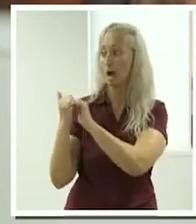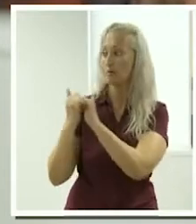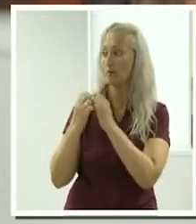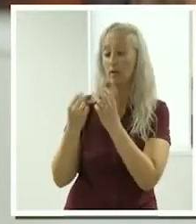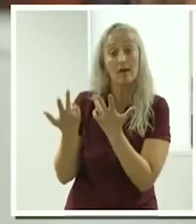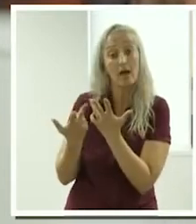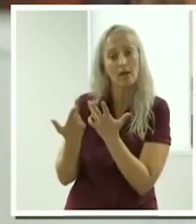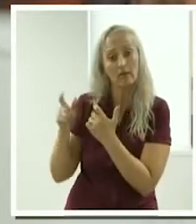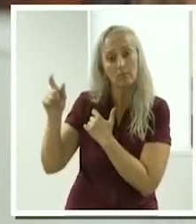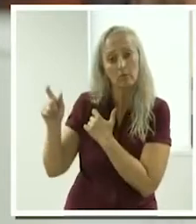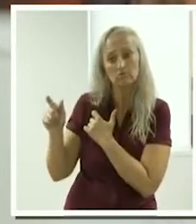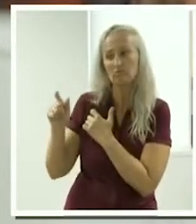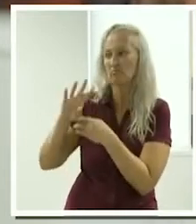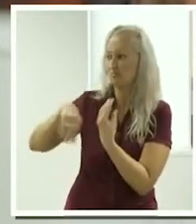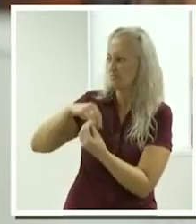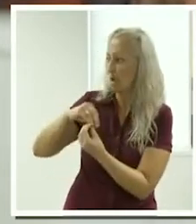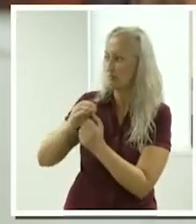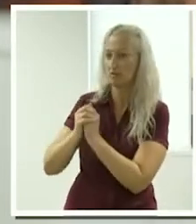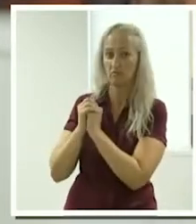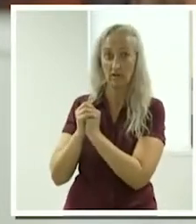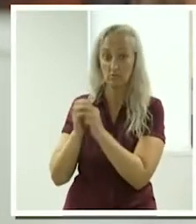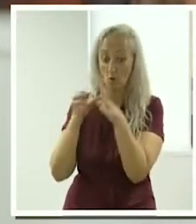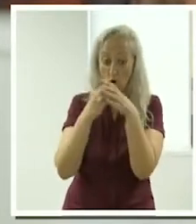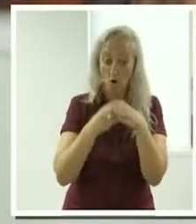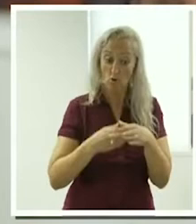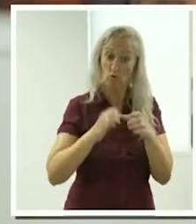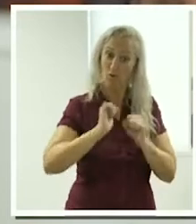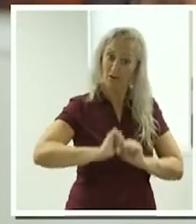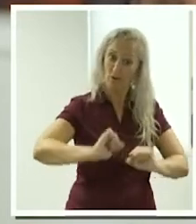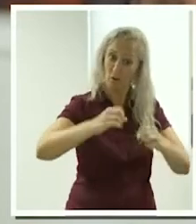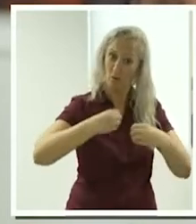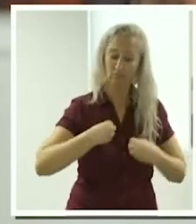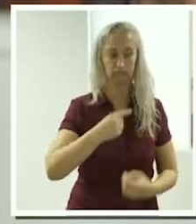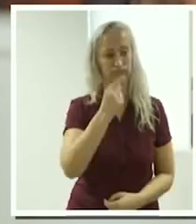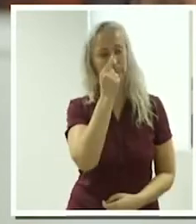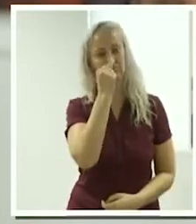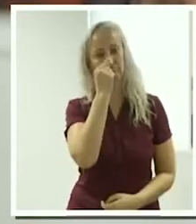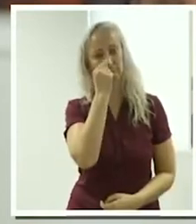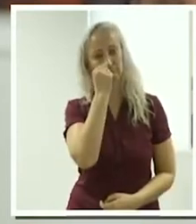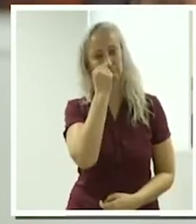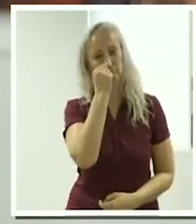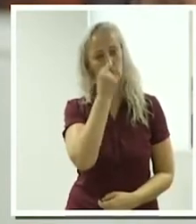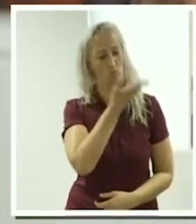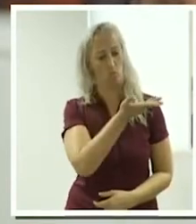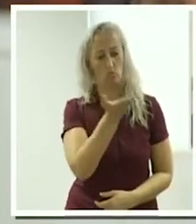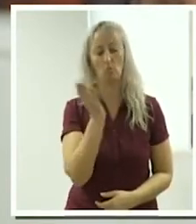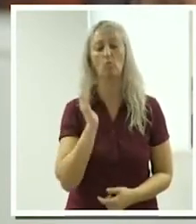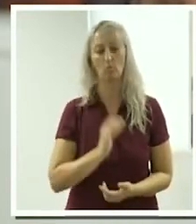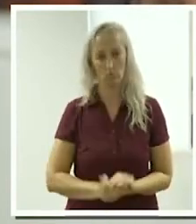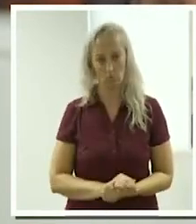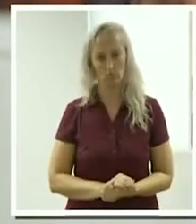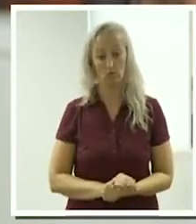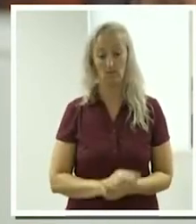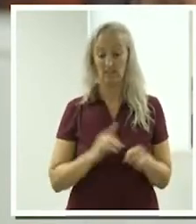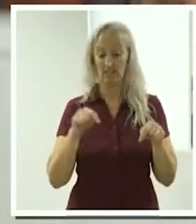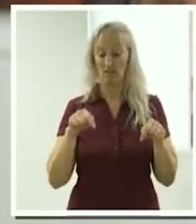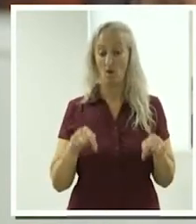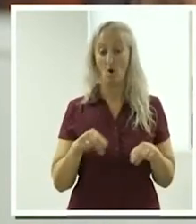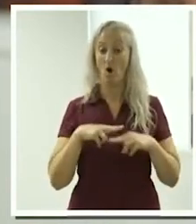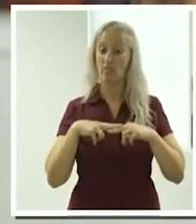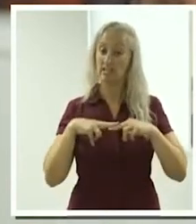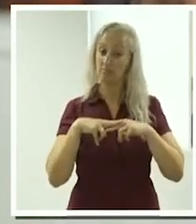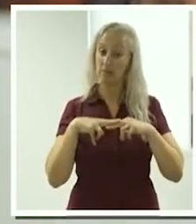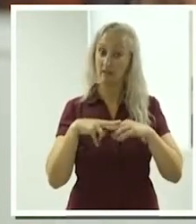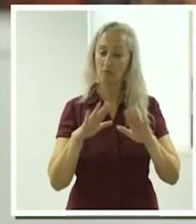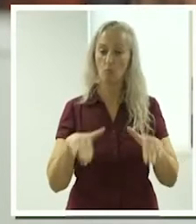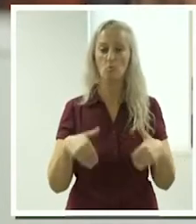and others and growing a bit of a business for the future. All of those things are possible. And on the Mabel platform, we